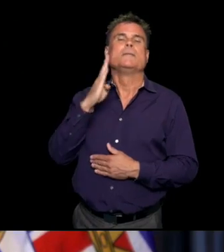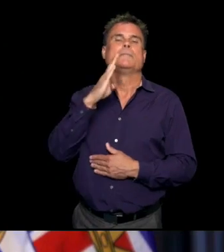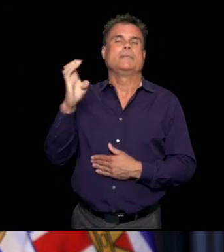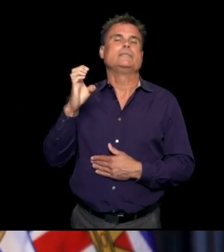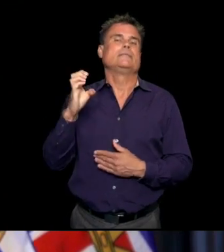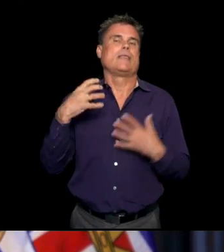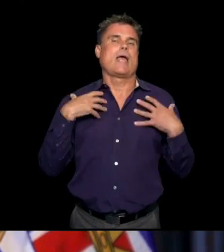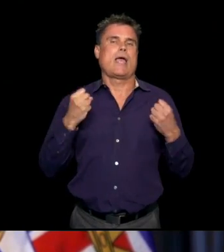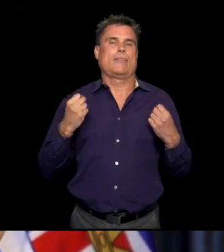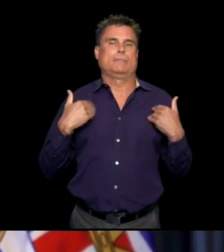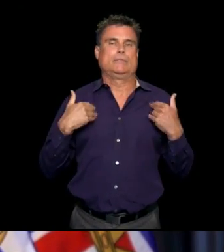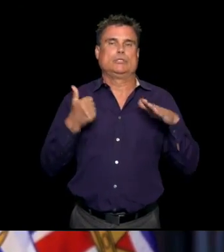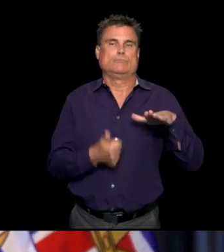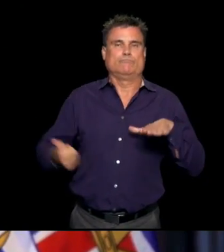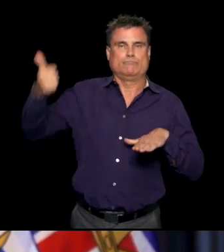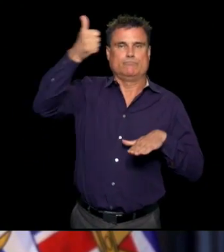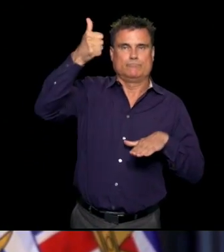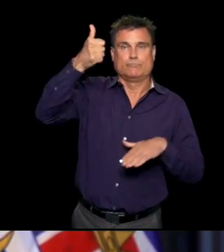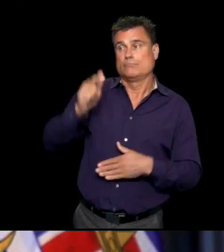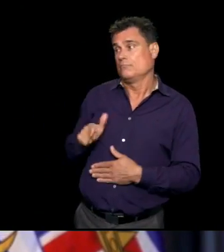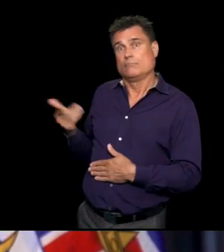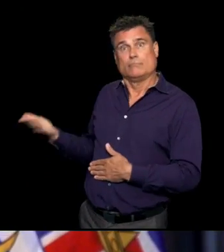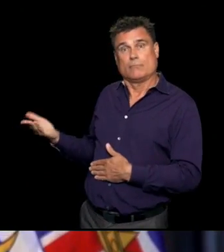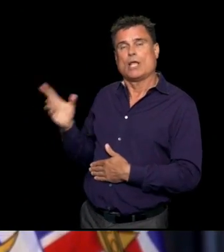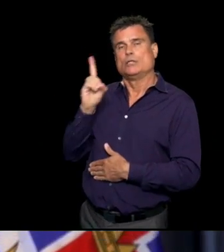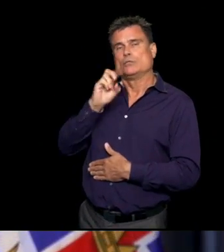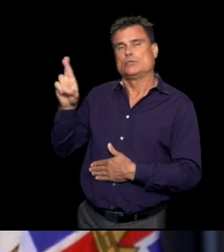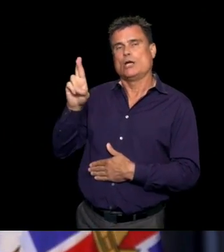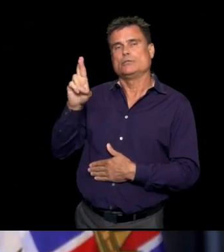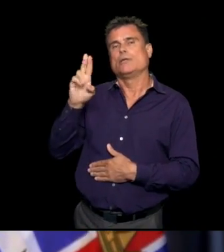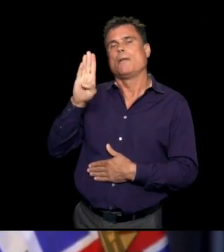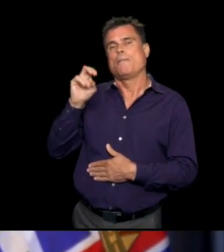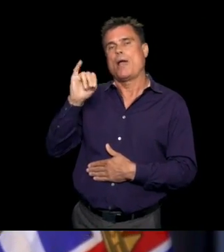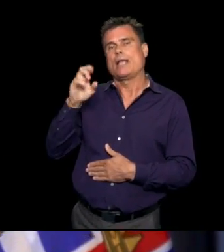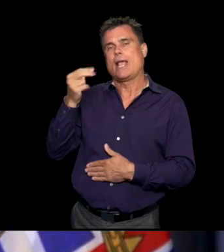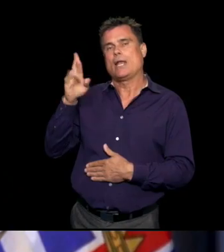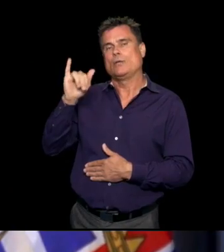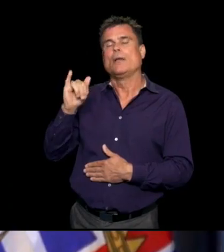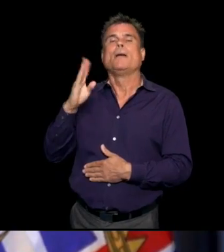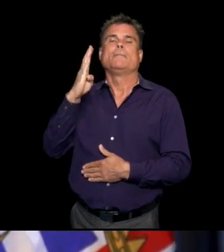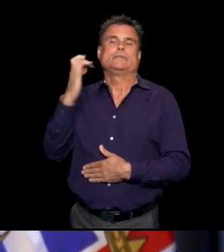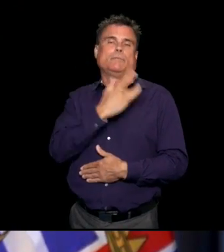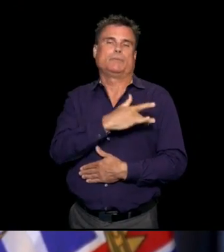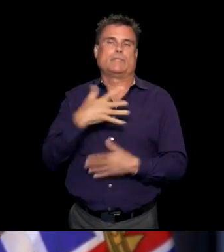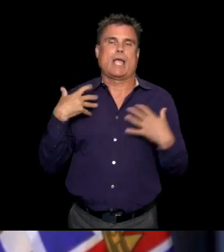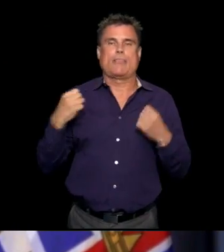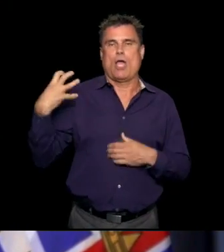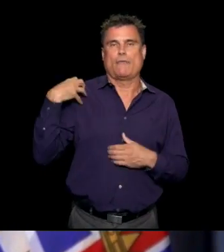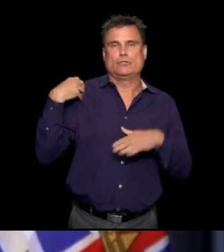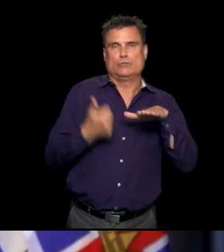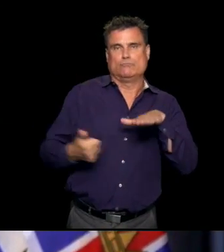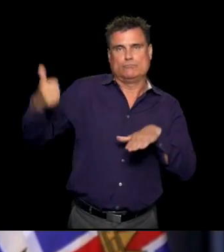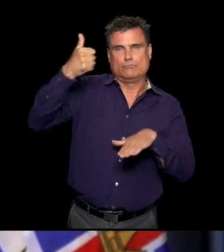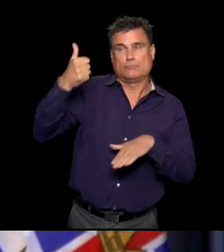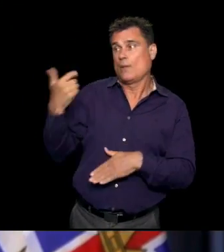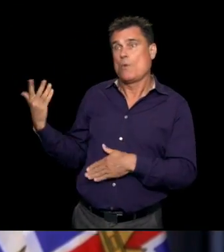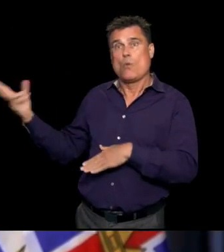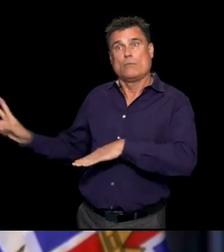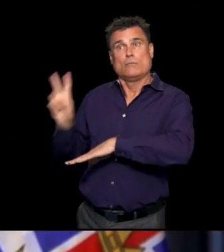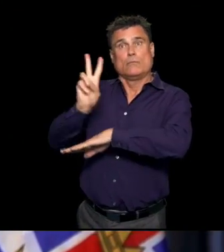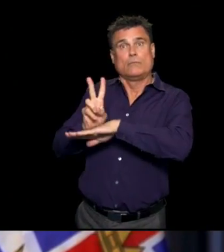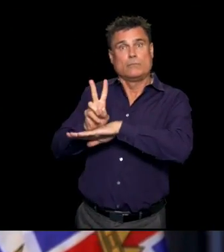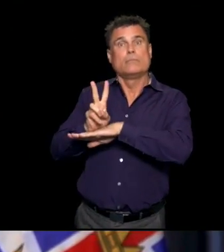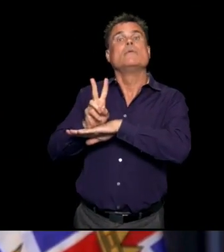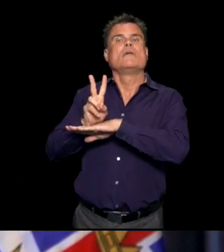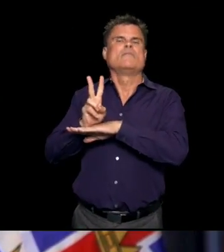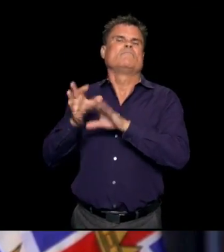Good afternoon, name is Adrian Dix. I'm BC Minister of Health. To my right is Dr. Henry, Dr. Bonnie Henry I should say, BC's Provincial